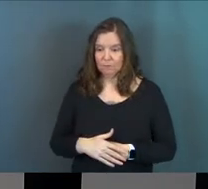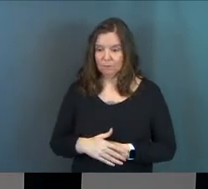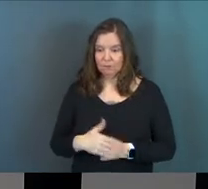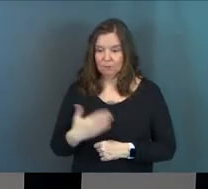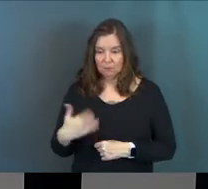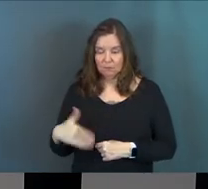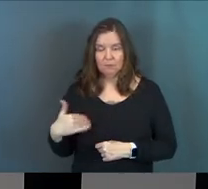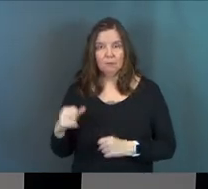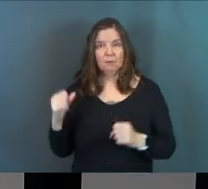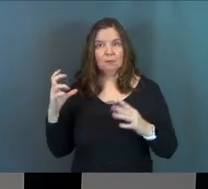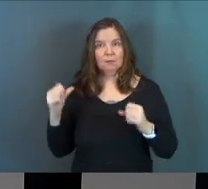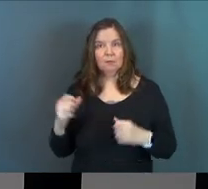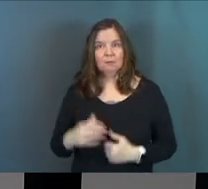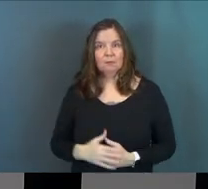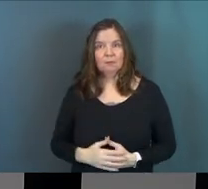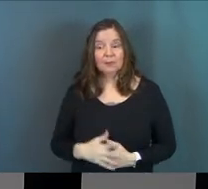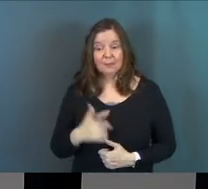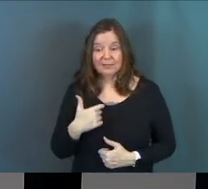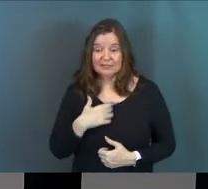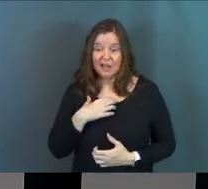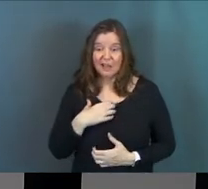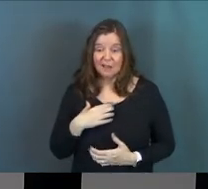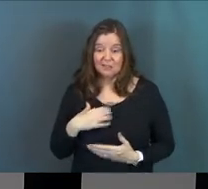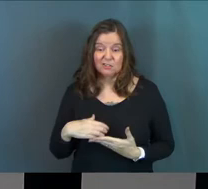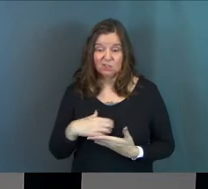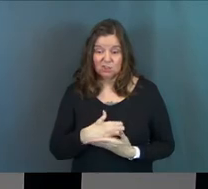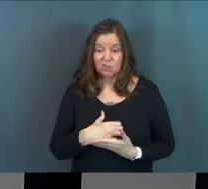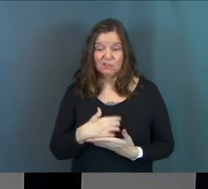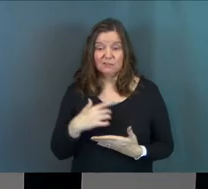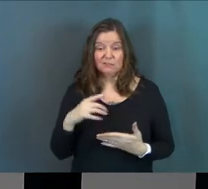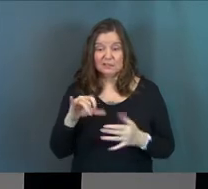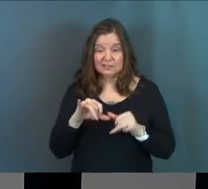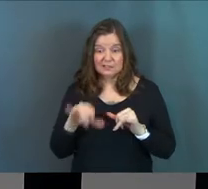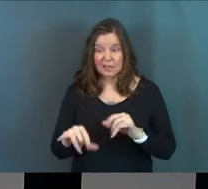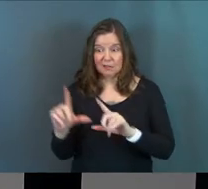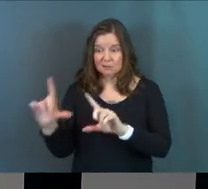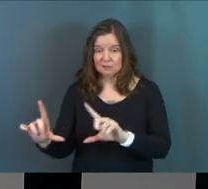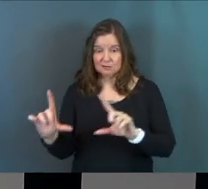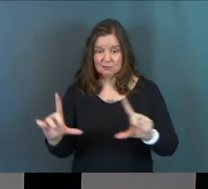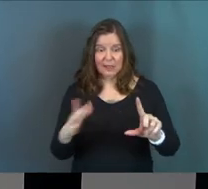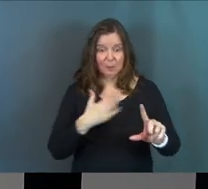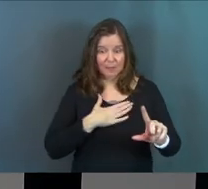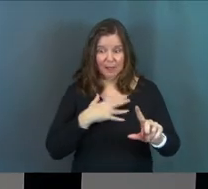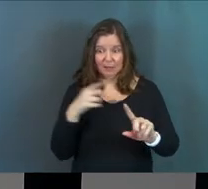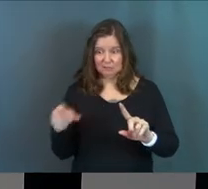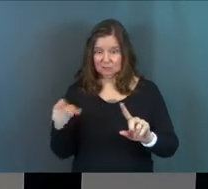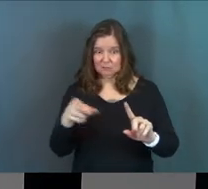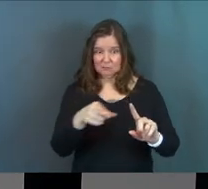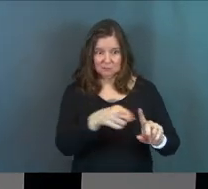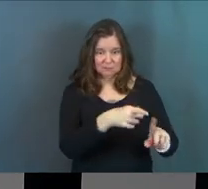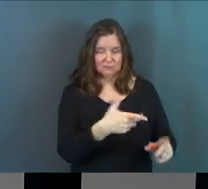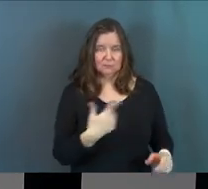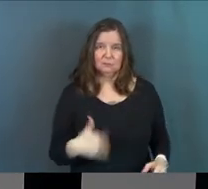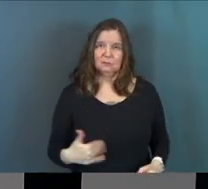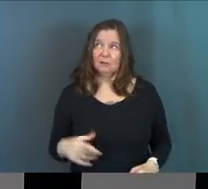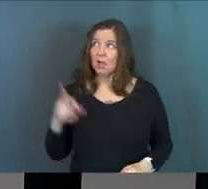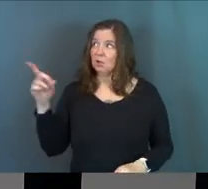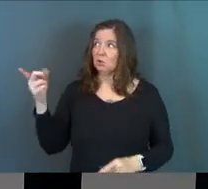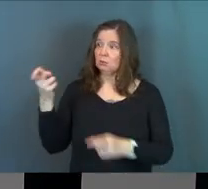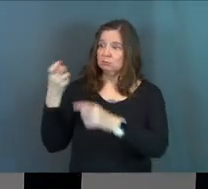because I deserve to stand in every single one of those spots. Those had my name written across every single one.